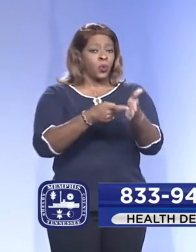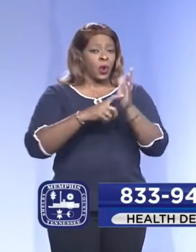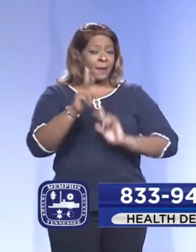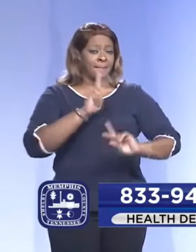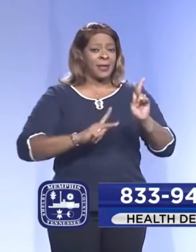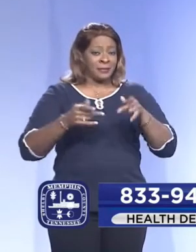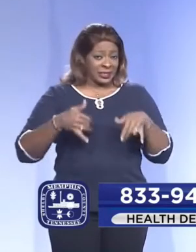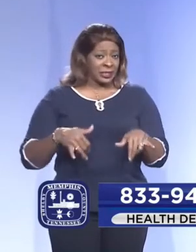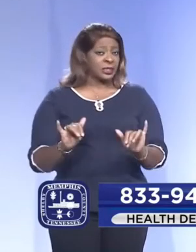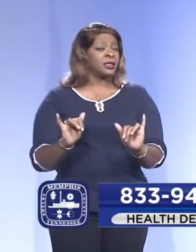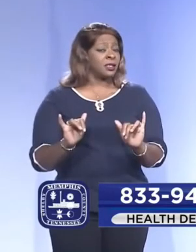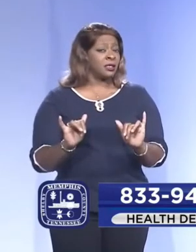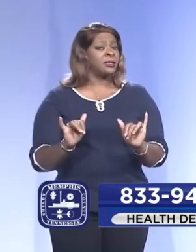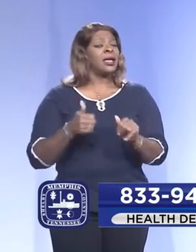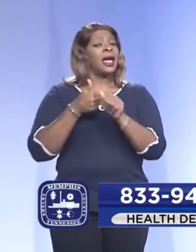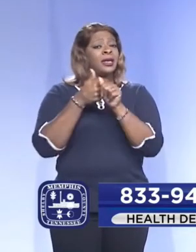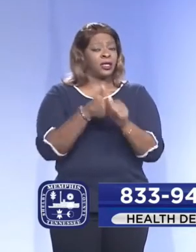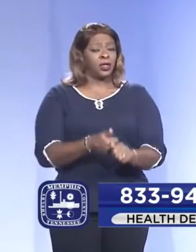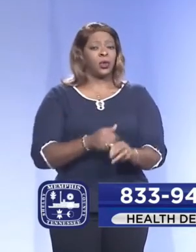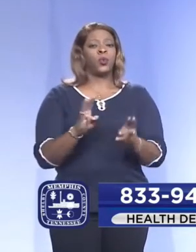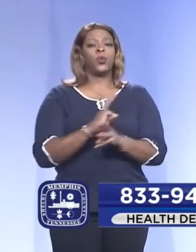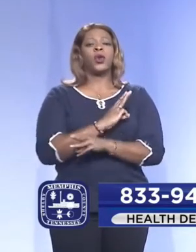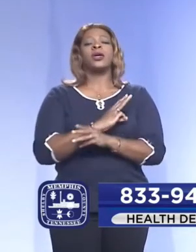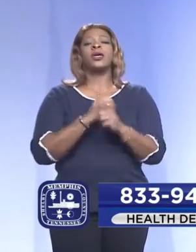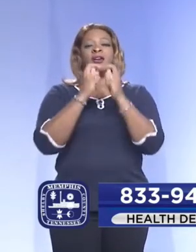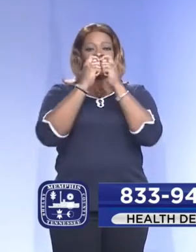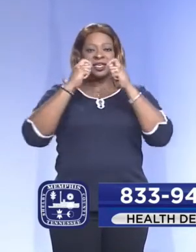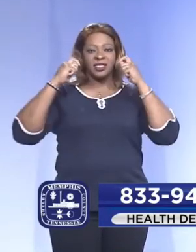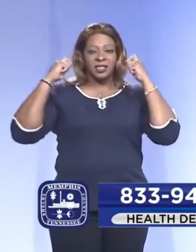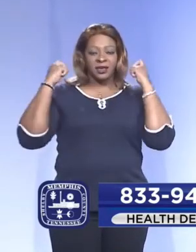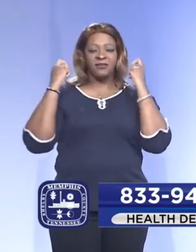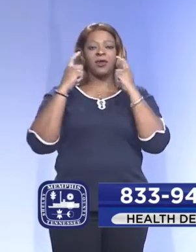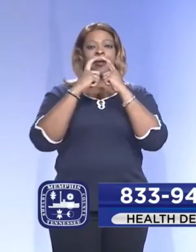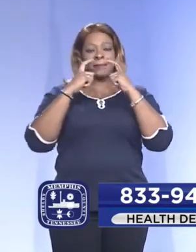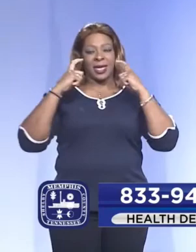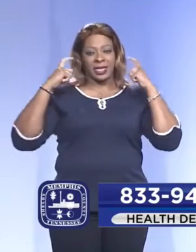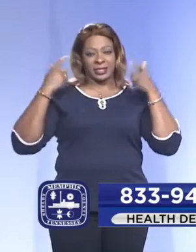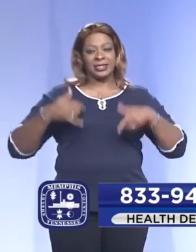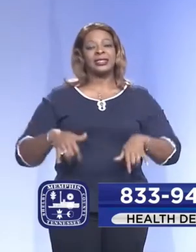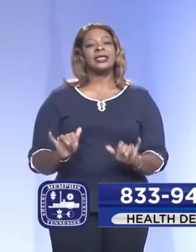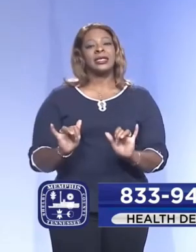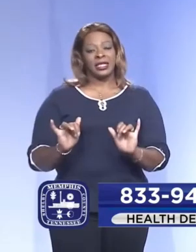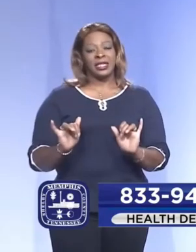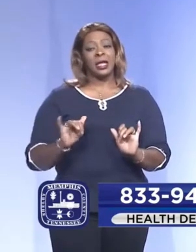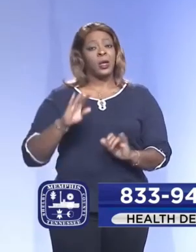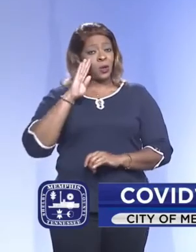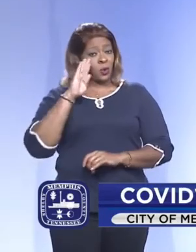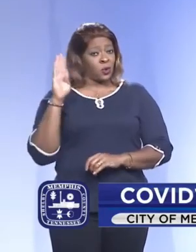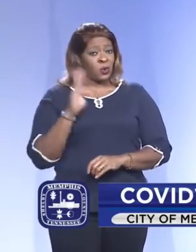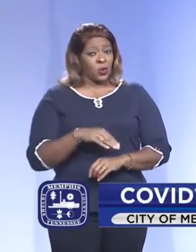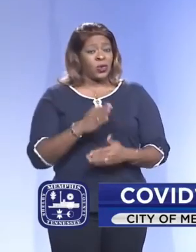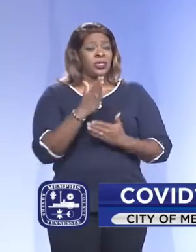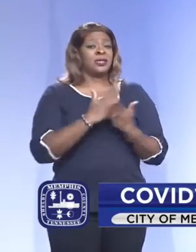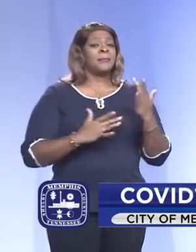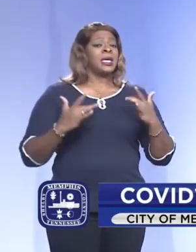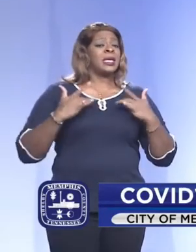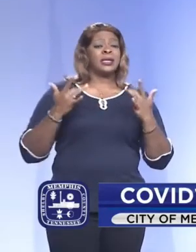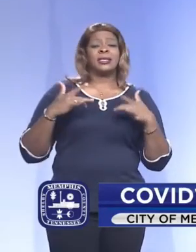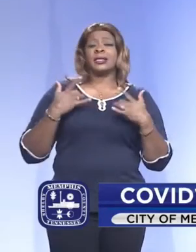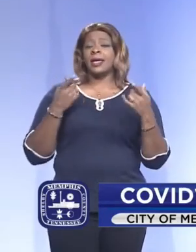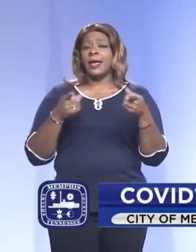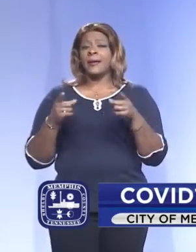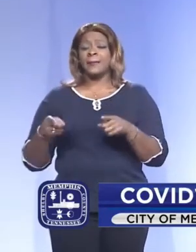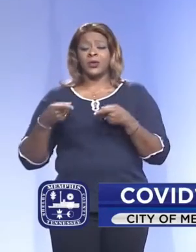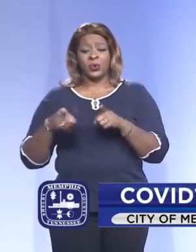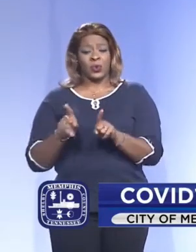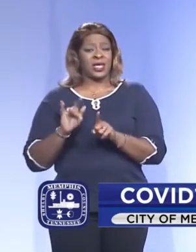people still adhere to wearing the facial covering and mask, knowing that in some instances in this